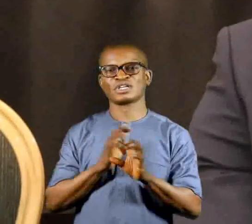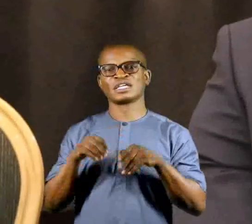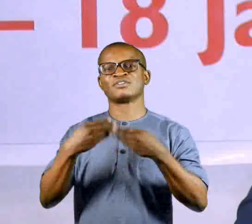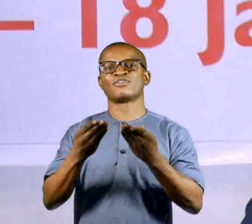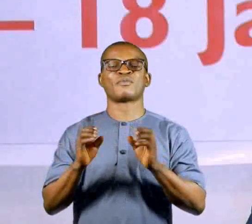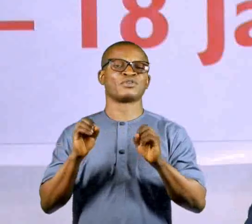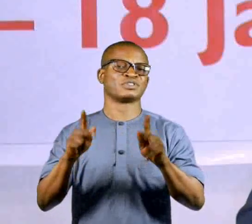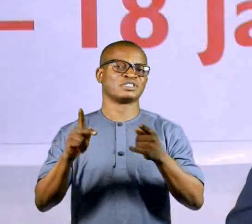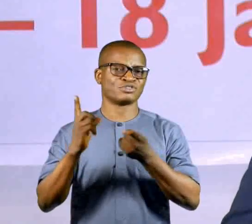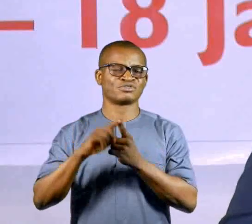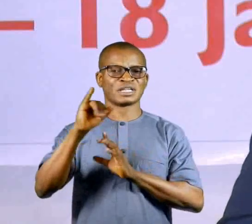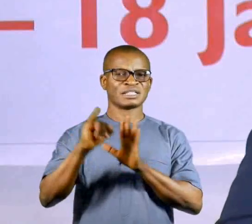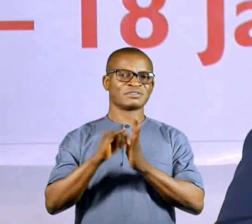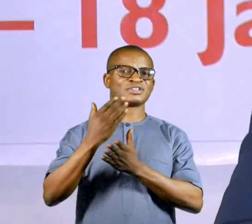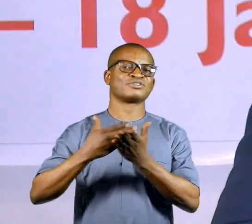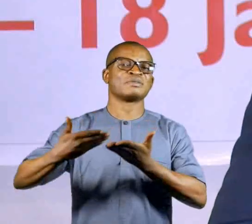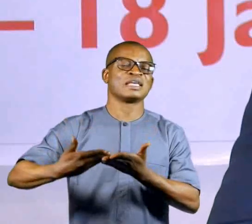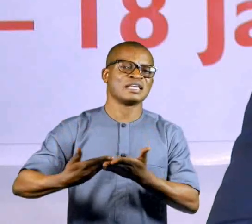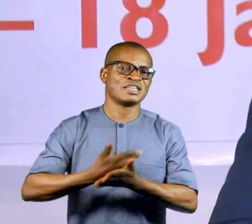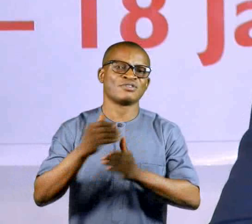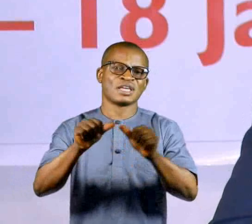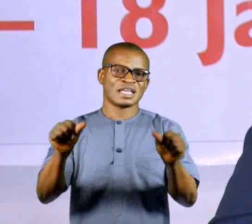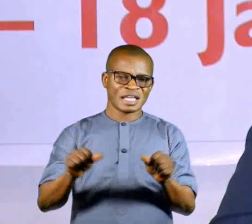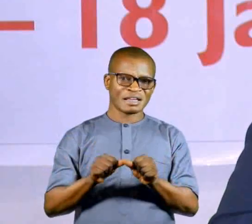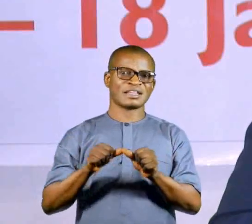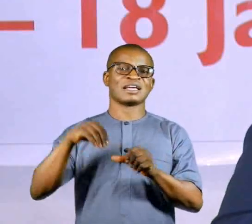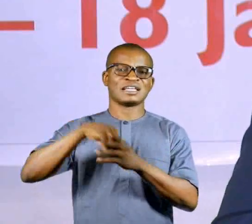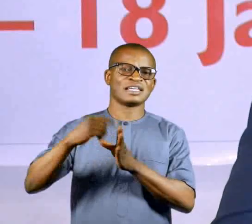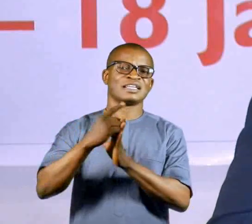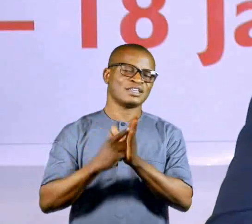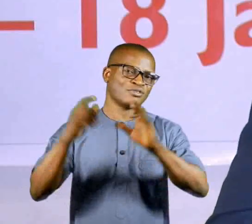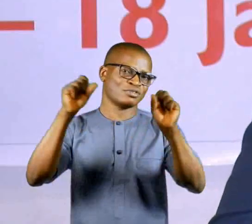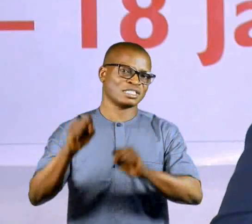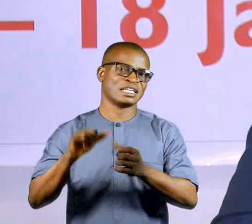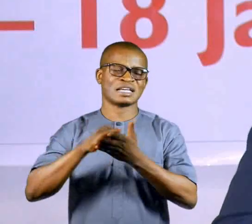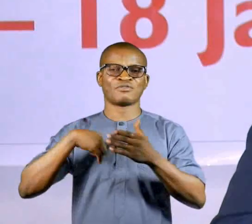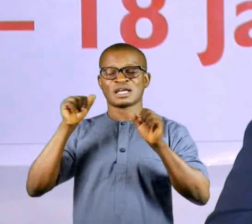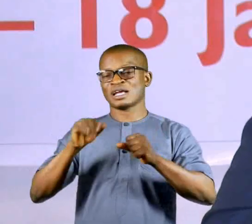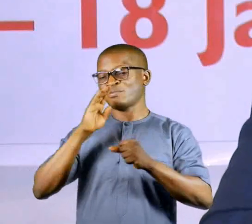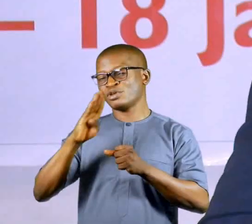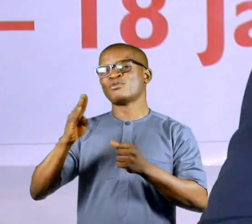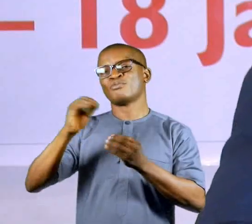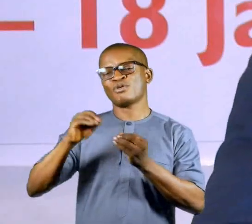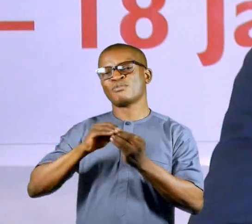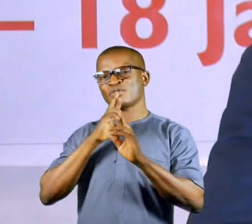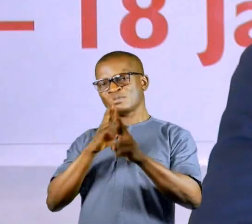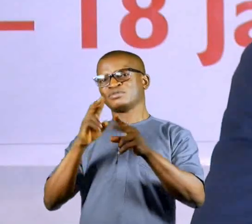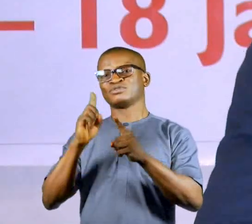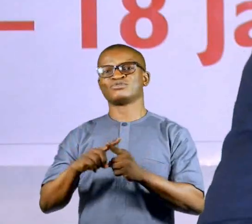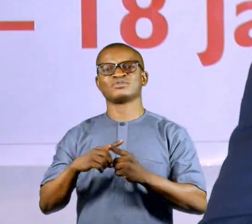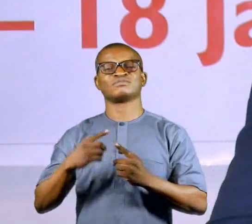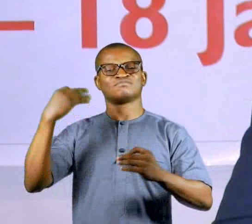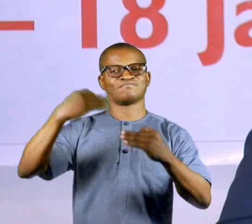opportunity to also identify areas that can make the legal system to be more responsive to the dispensation of justice for